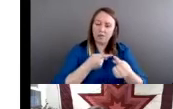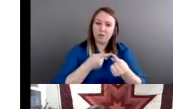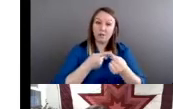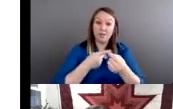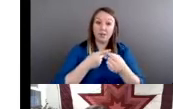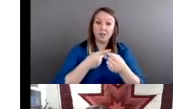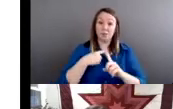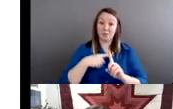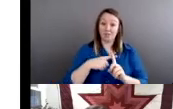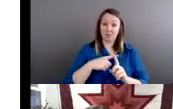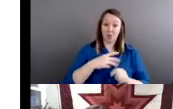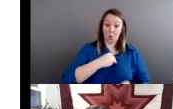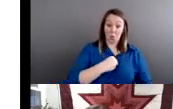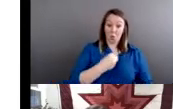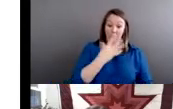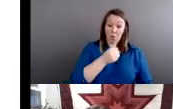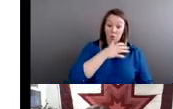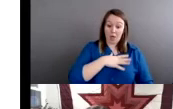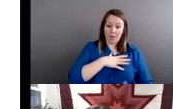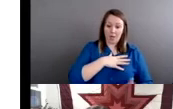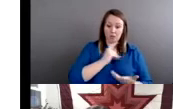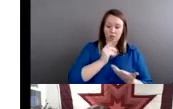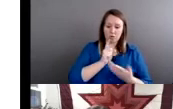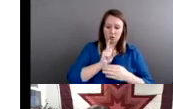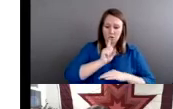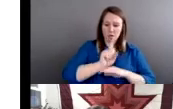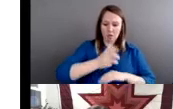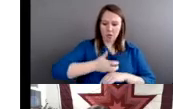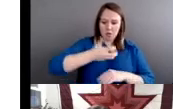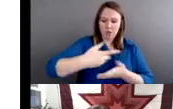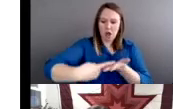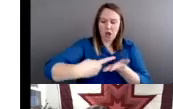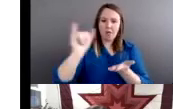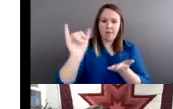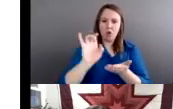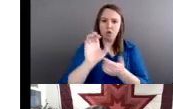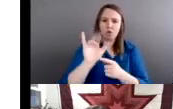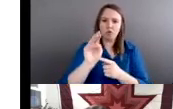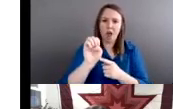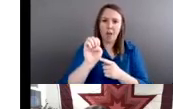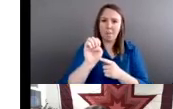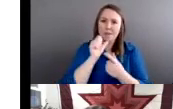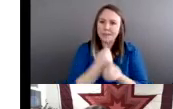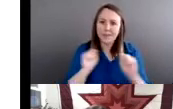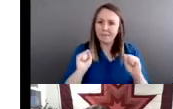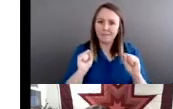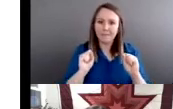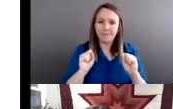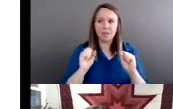women to come forward and talk about these kinds of crimes. And so here we have a native woman